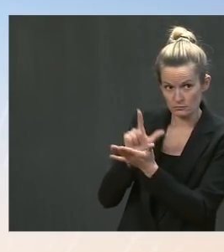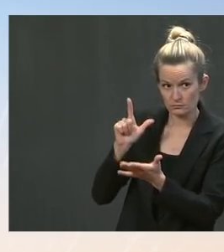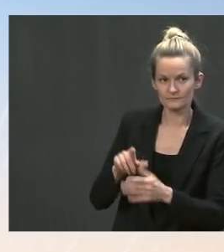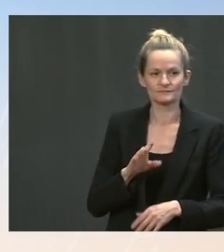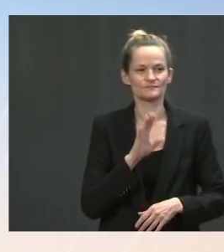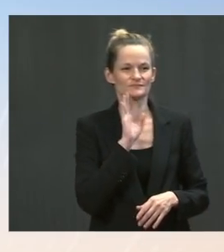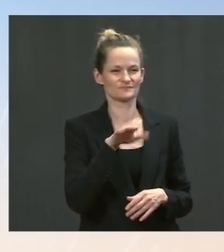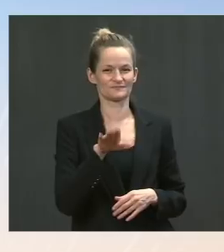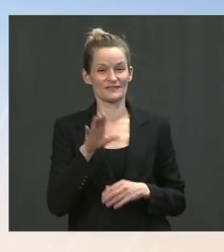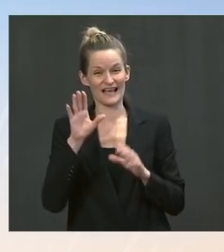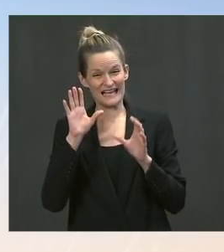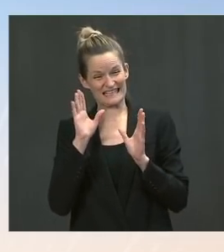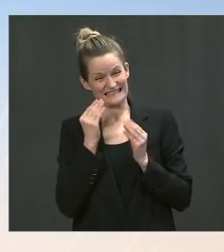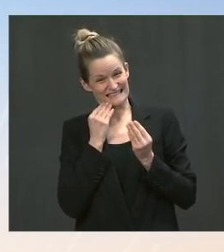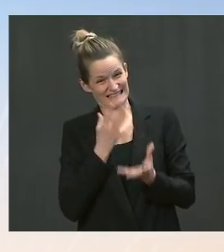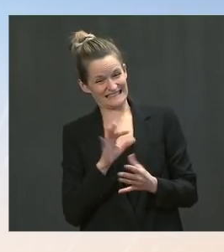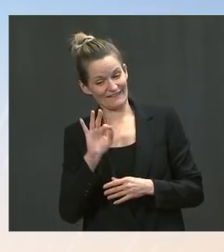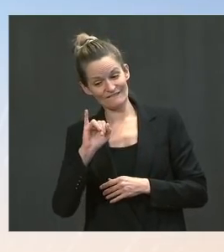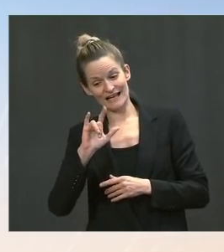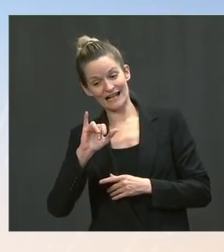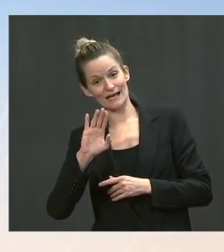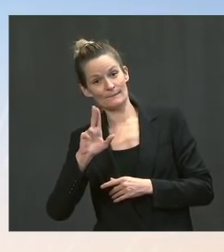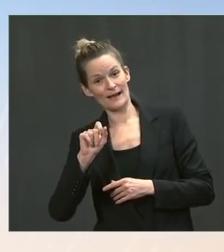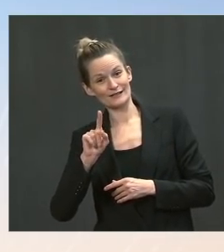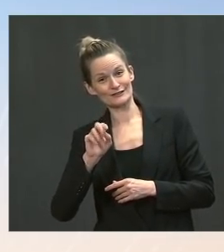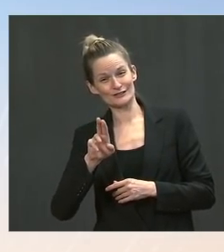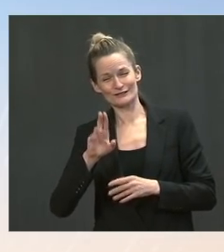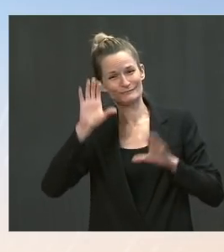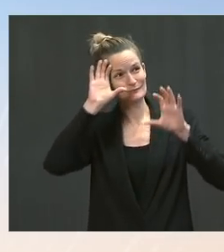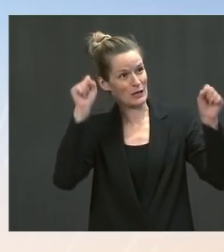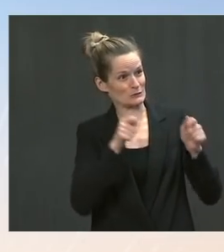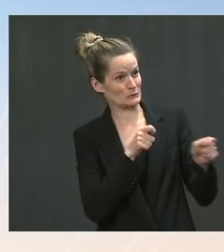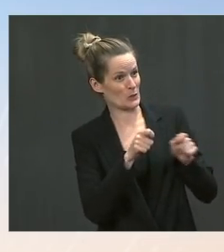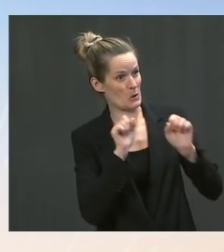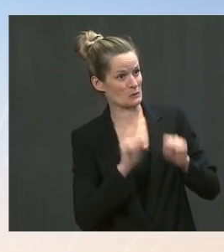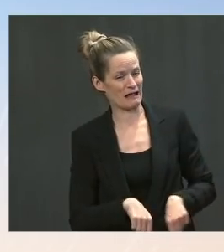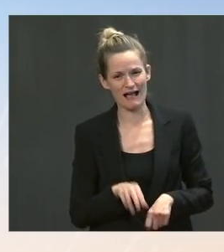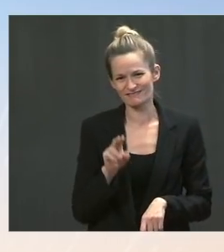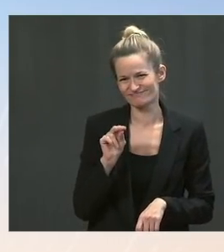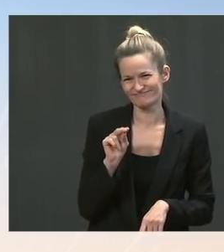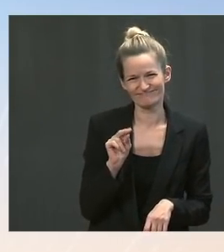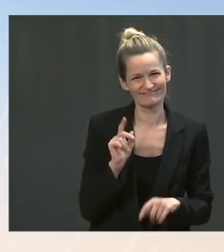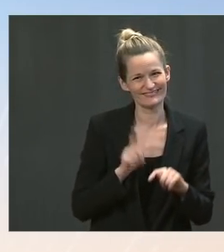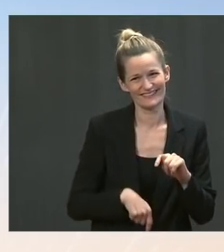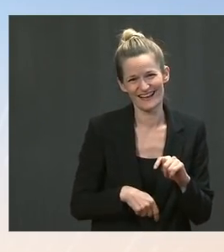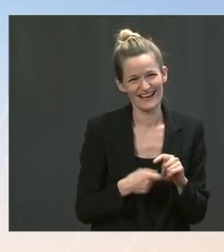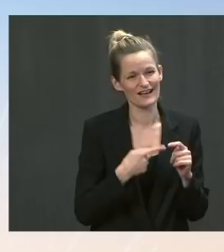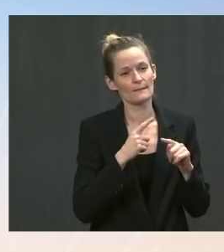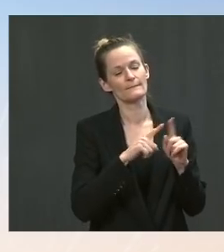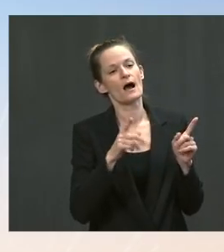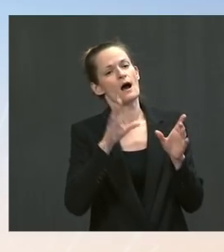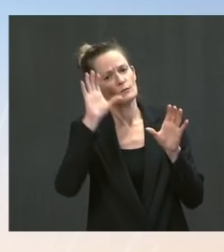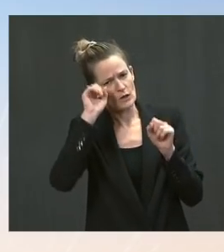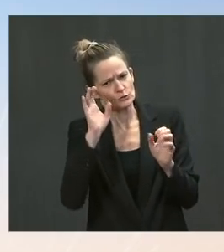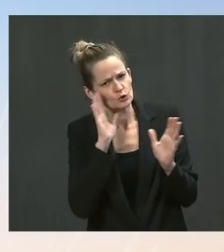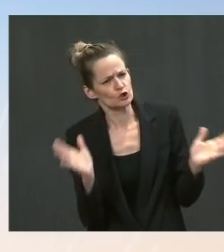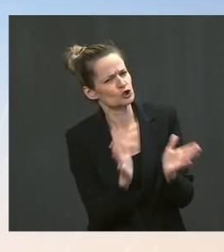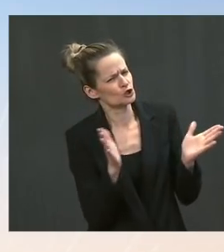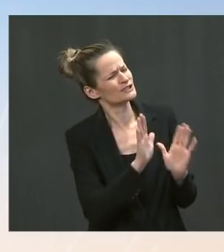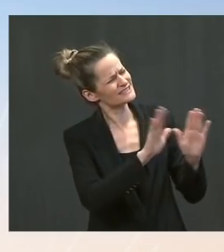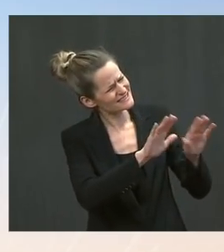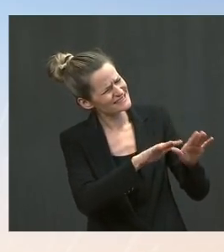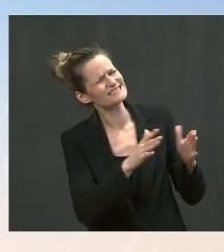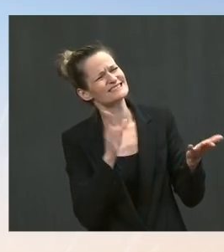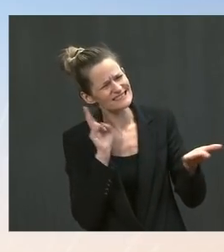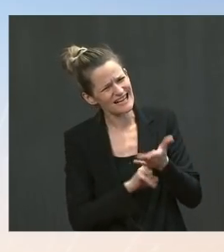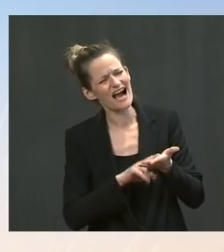has not changed his position on that, but he is eager to sign a piece of legislation into law. There's ongoing discussions about that. We're hopeful there'll be